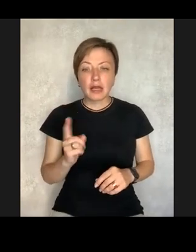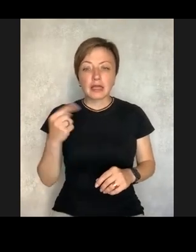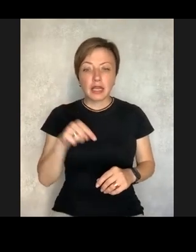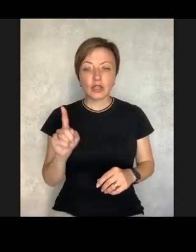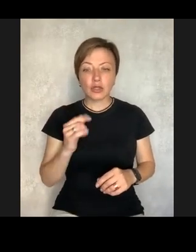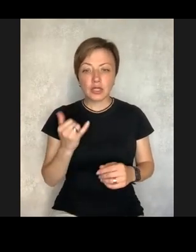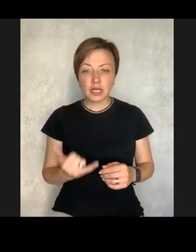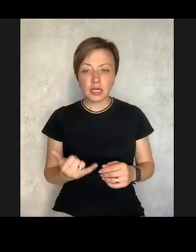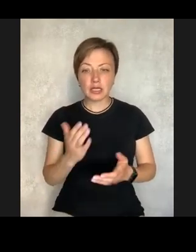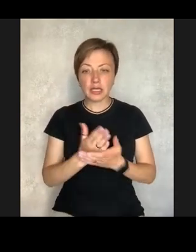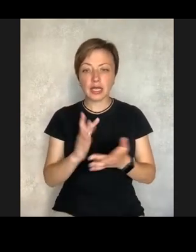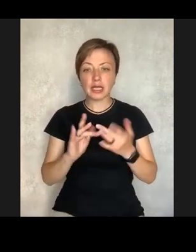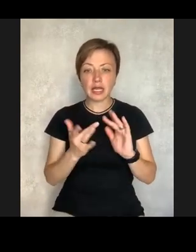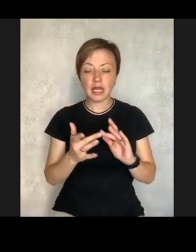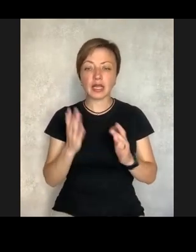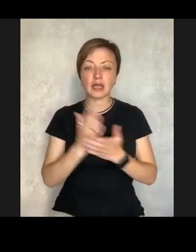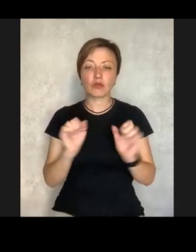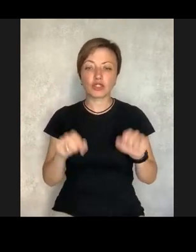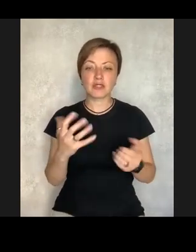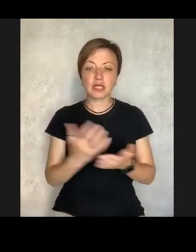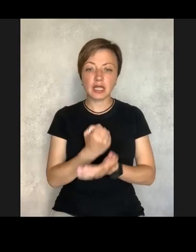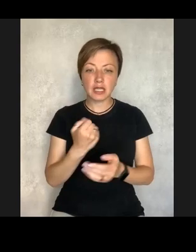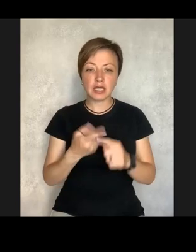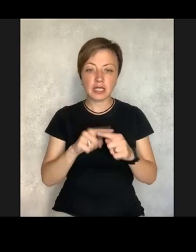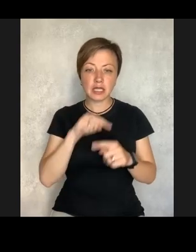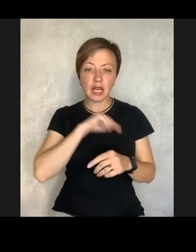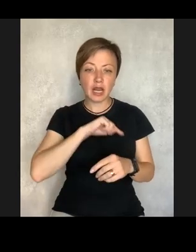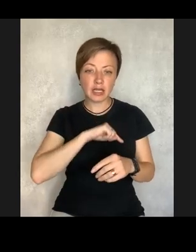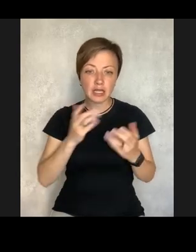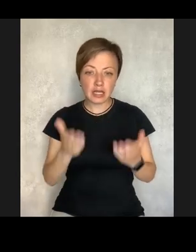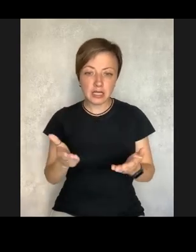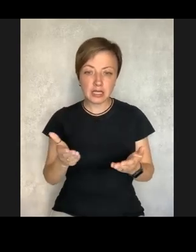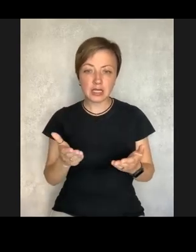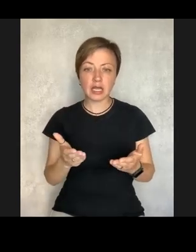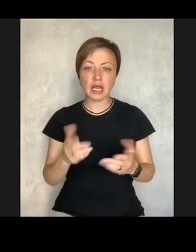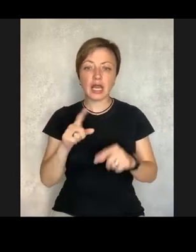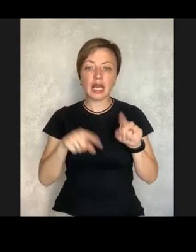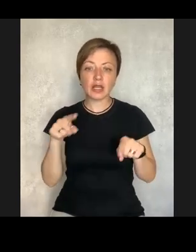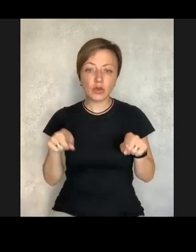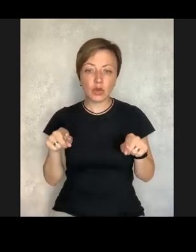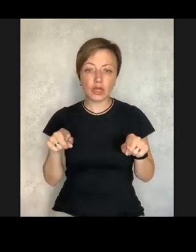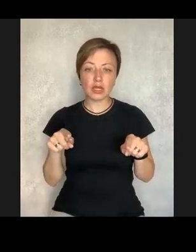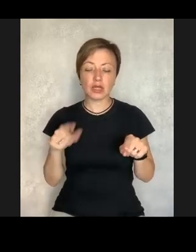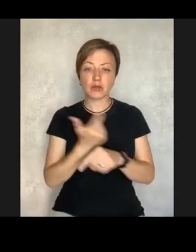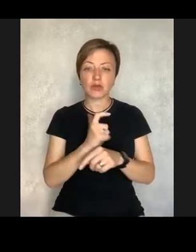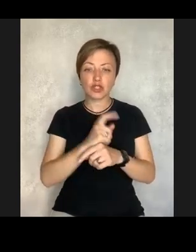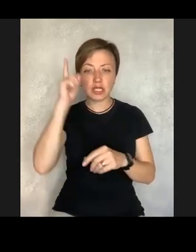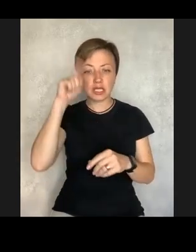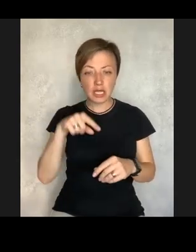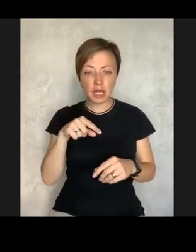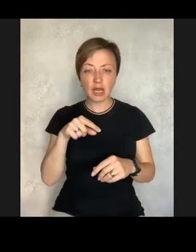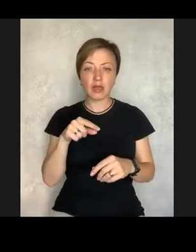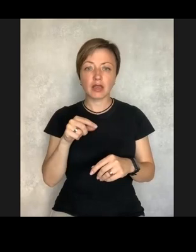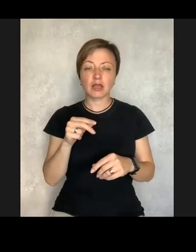However, the fact that we have internet now and we can find all of the descriptions, well, sometimes